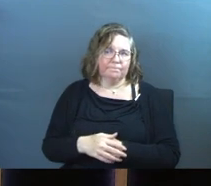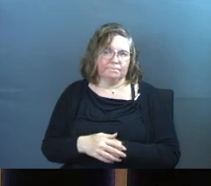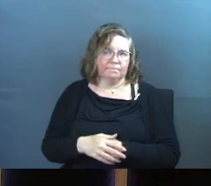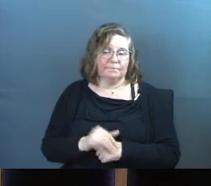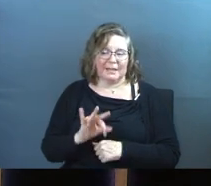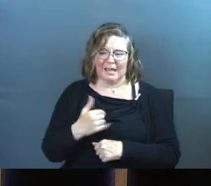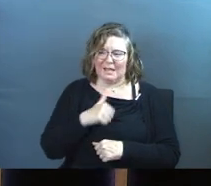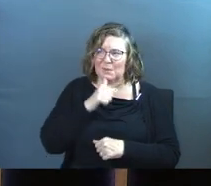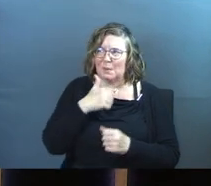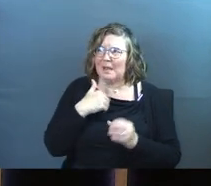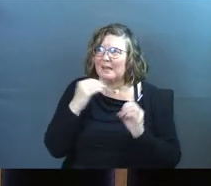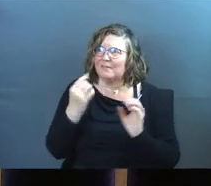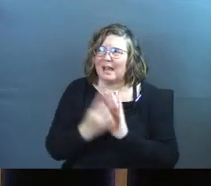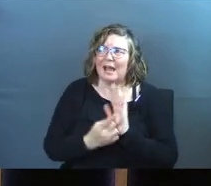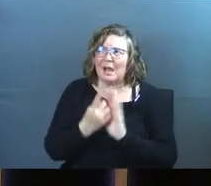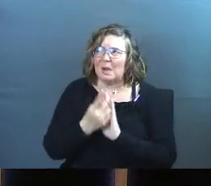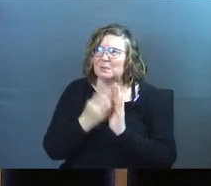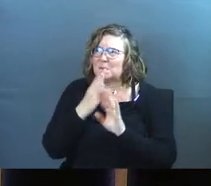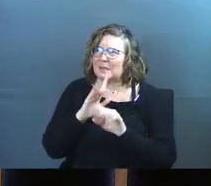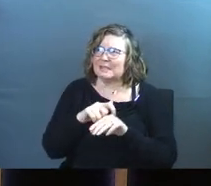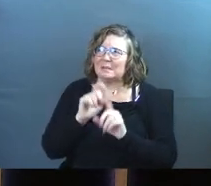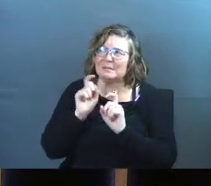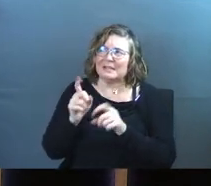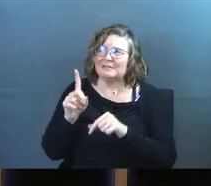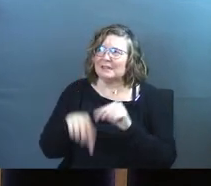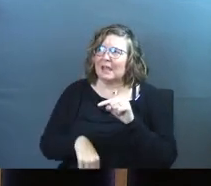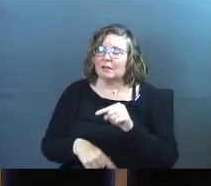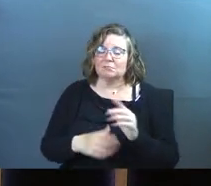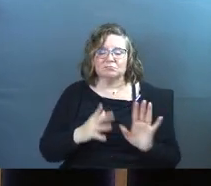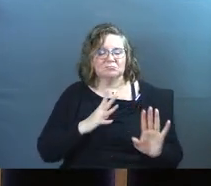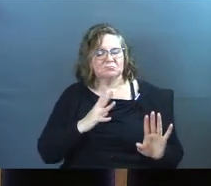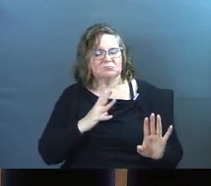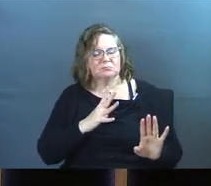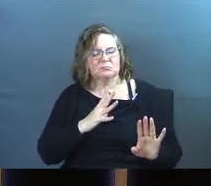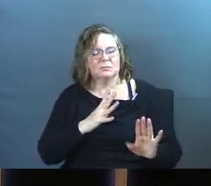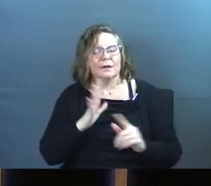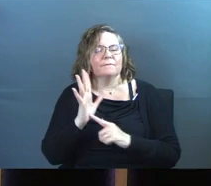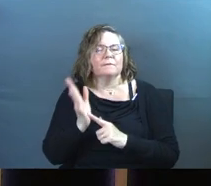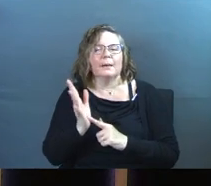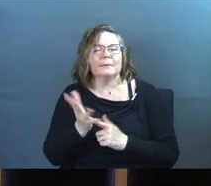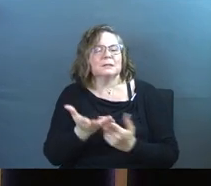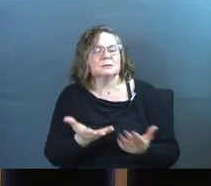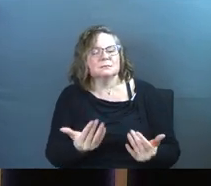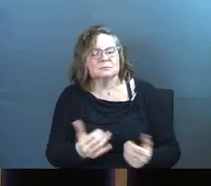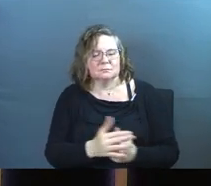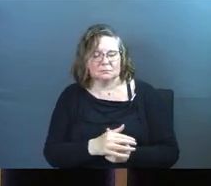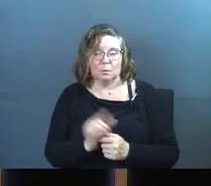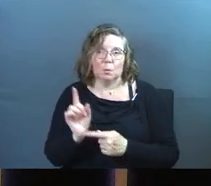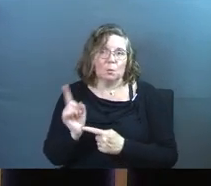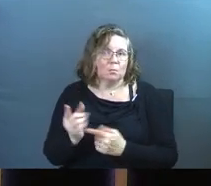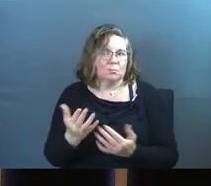If you're like, I don't have hours of quiet time every week to give to the father. What's the five minutes you have then?